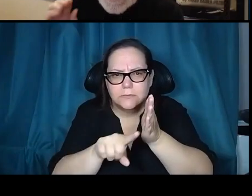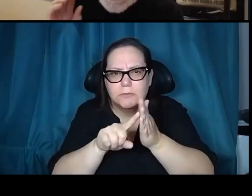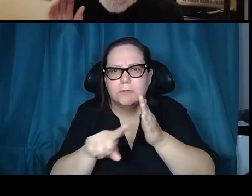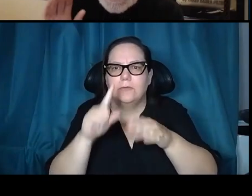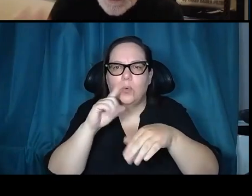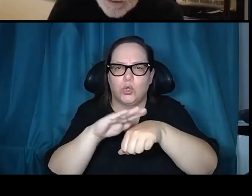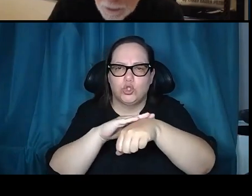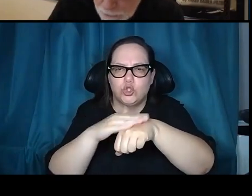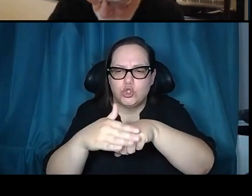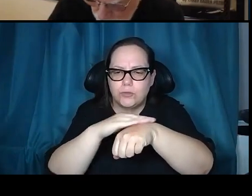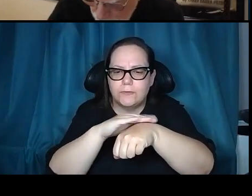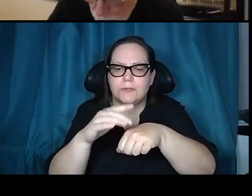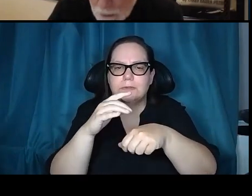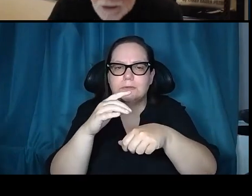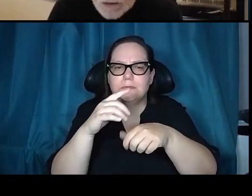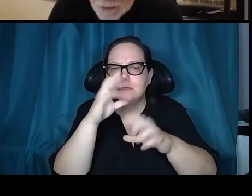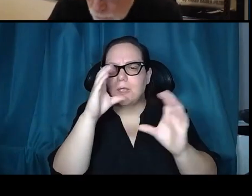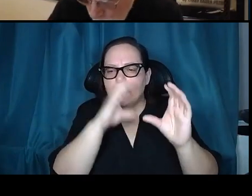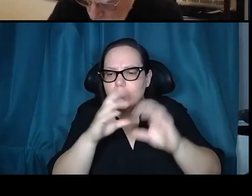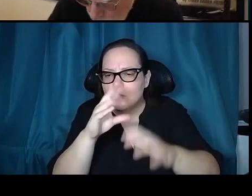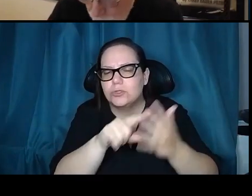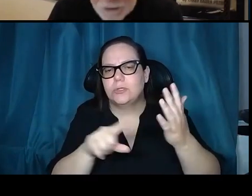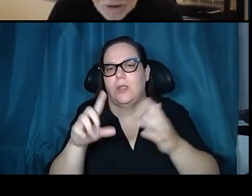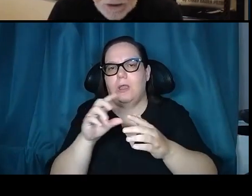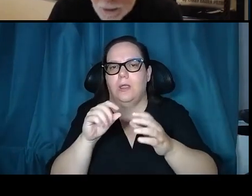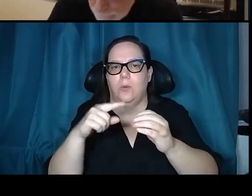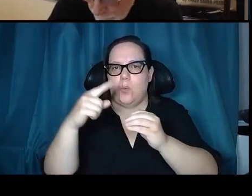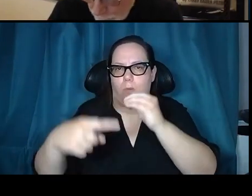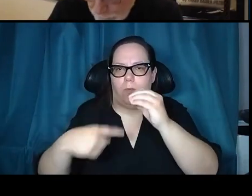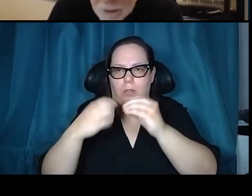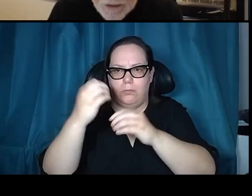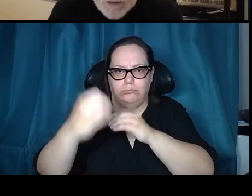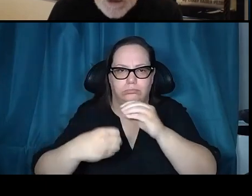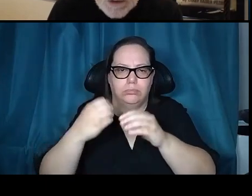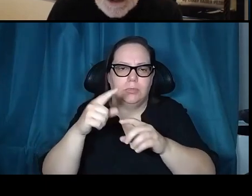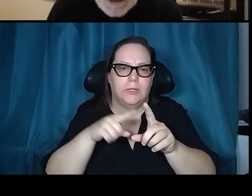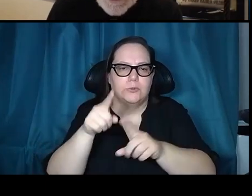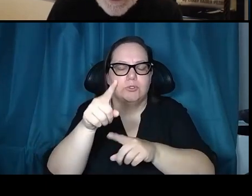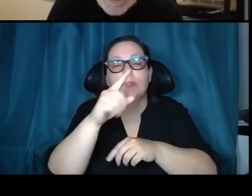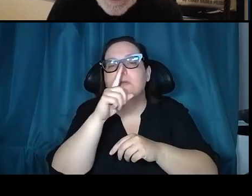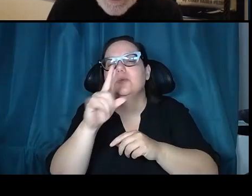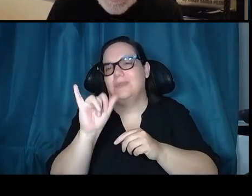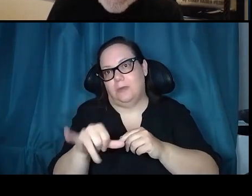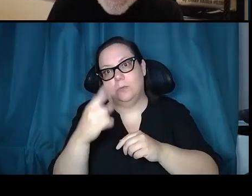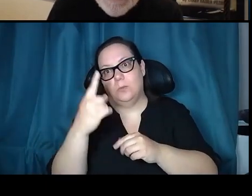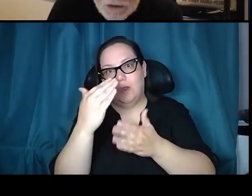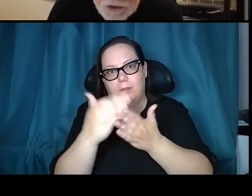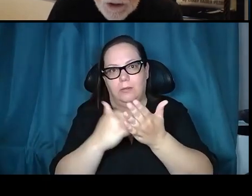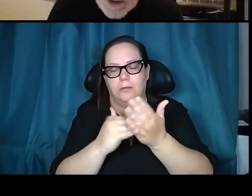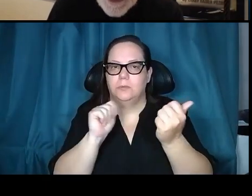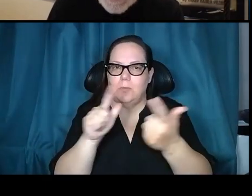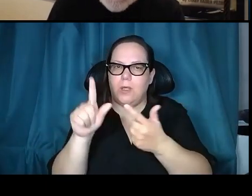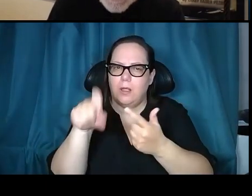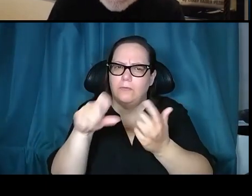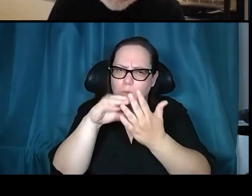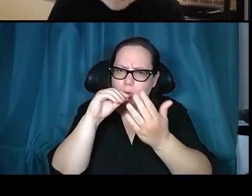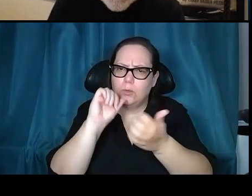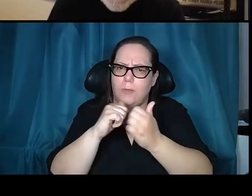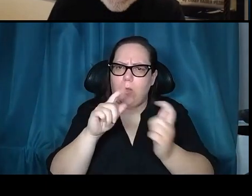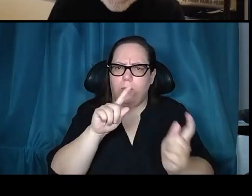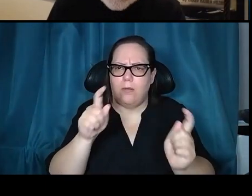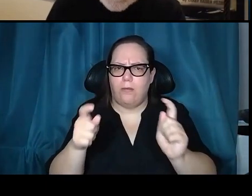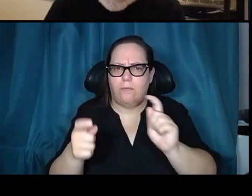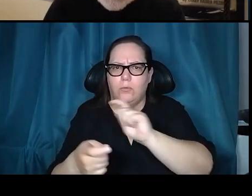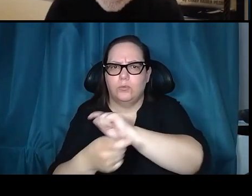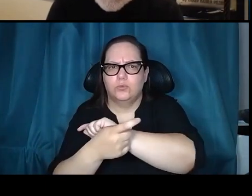exploration and orbital exploration. So that's one of the lessons here that I think we all need to learn about the evolutionary aspects.